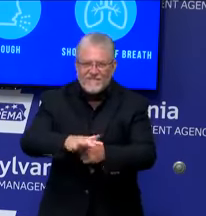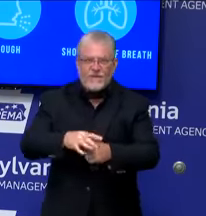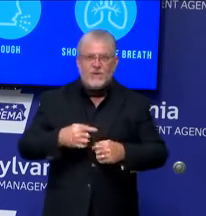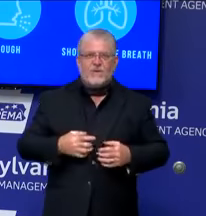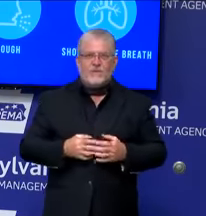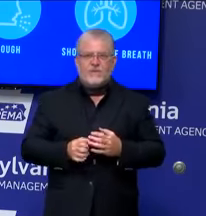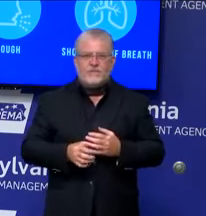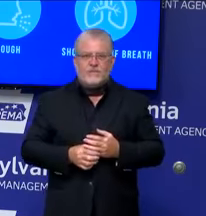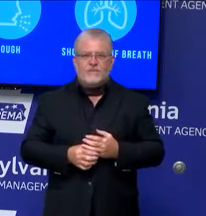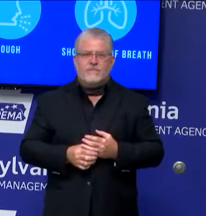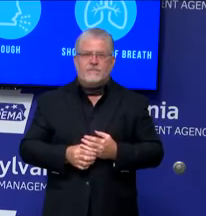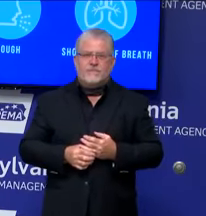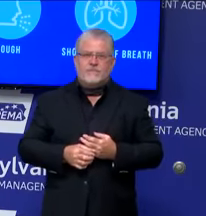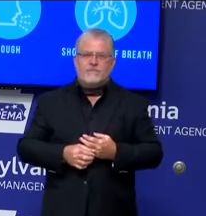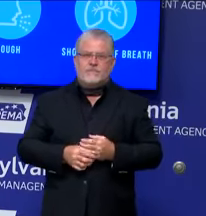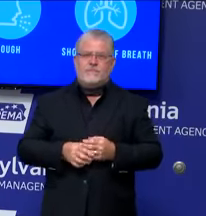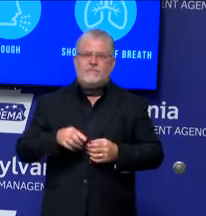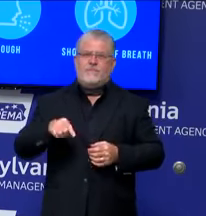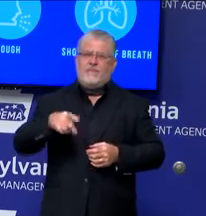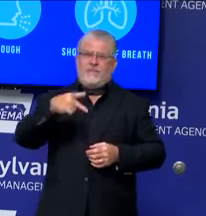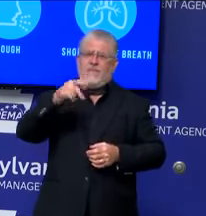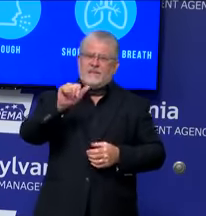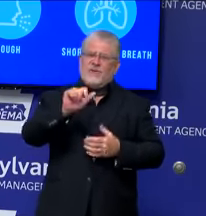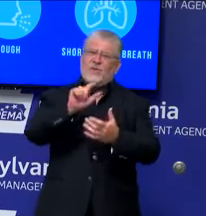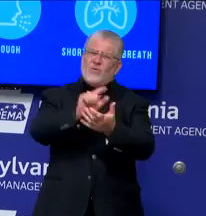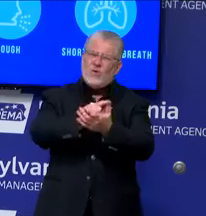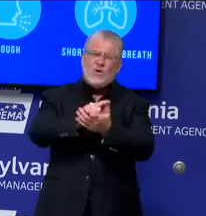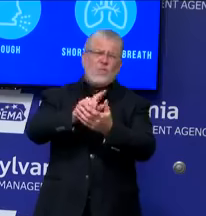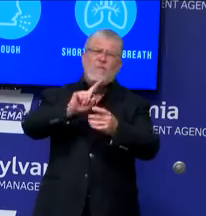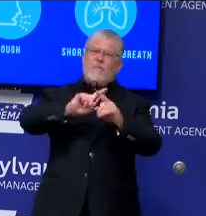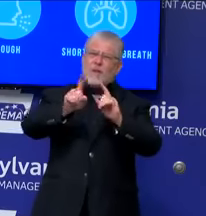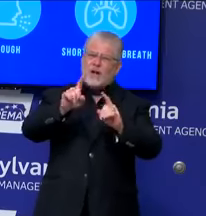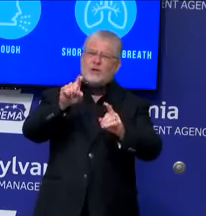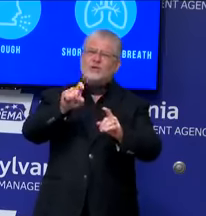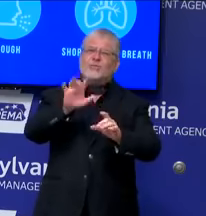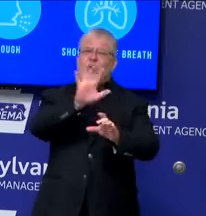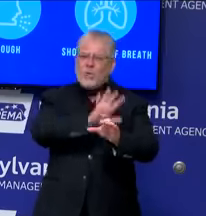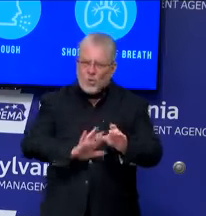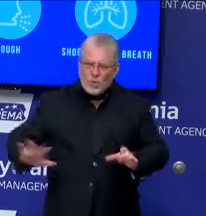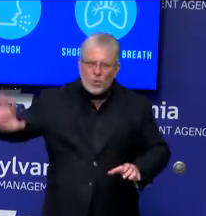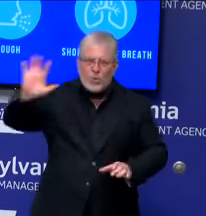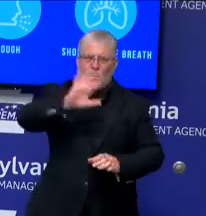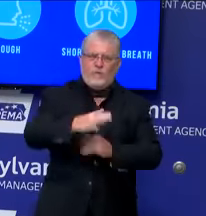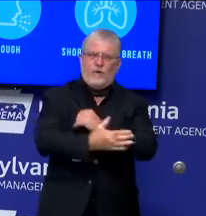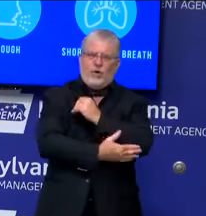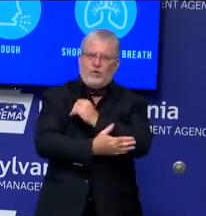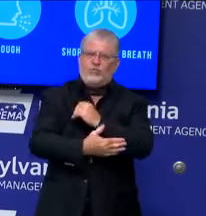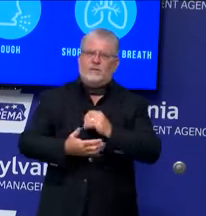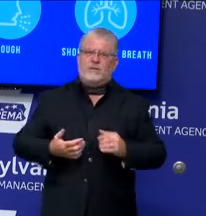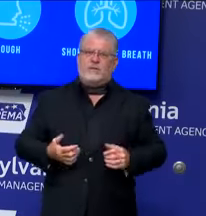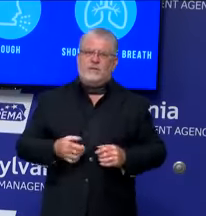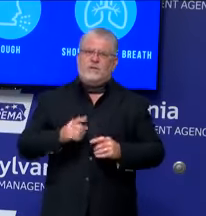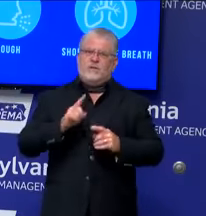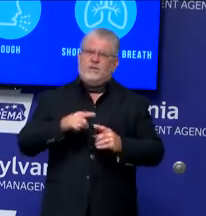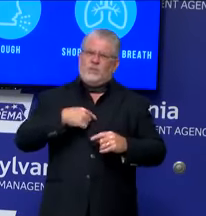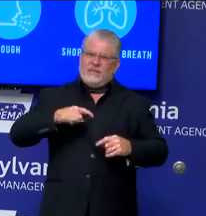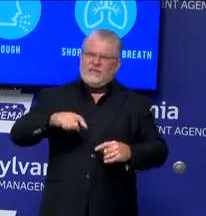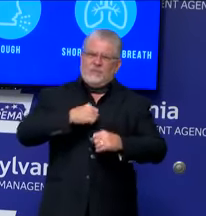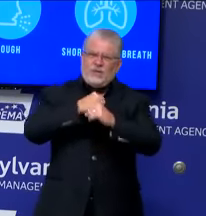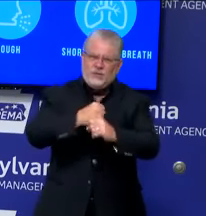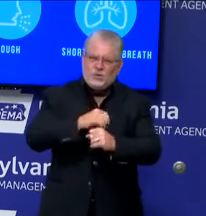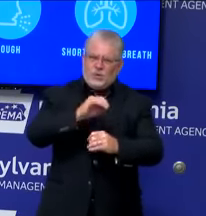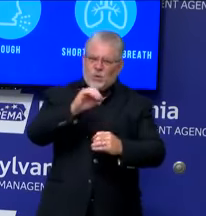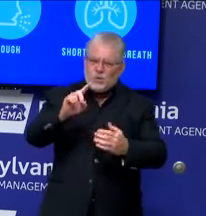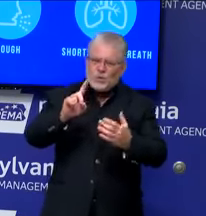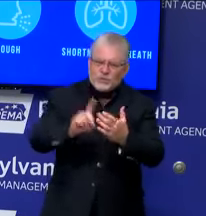legislation and even national legislation for protection and non-discrimination, including sexual orientation and gender identity.